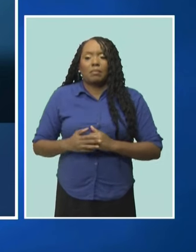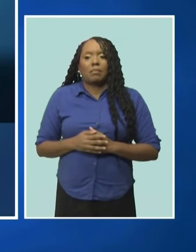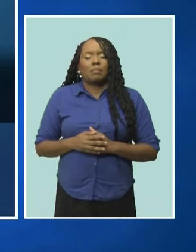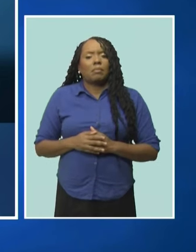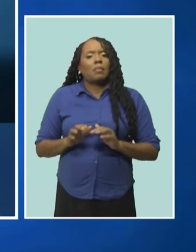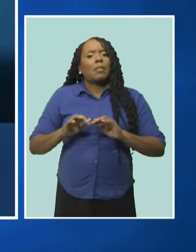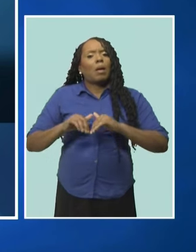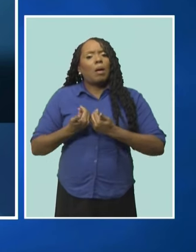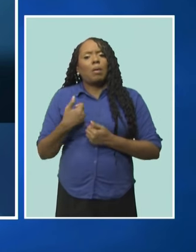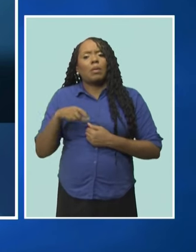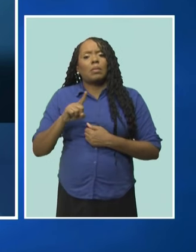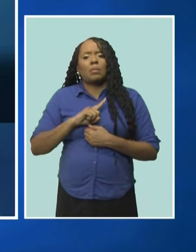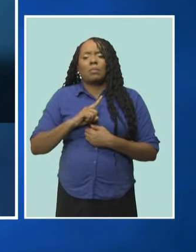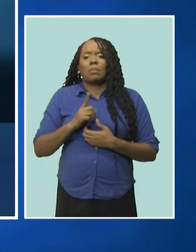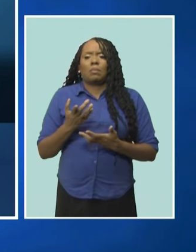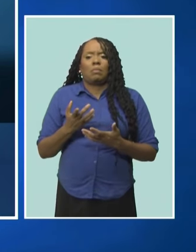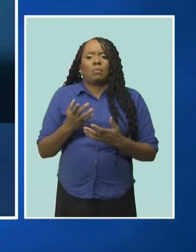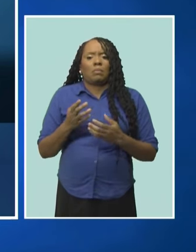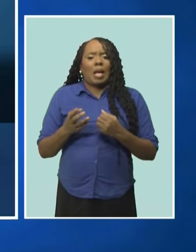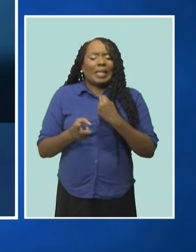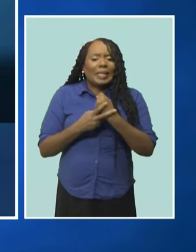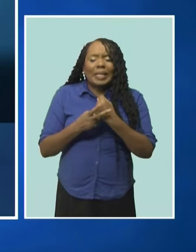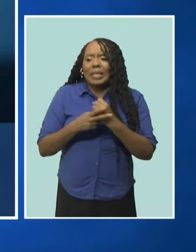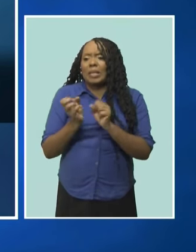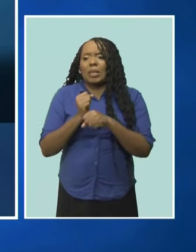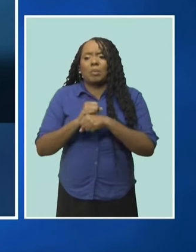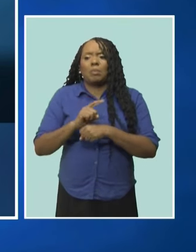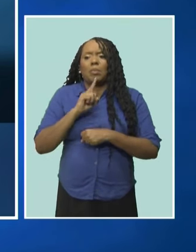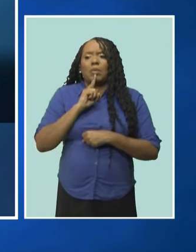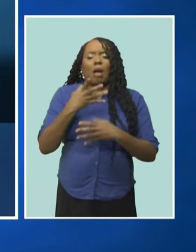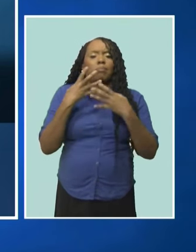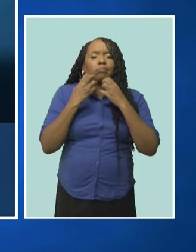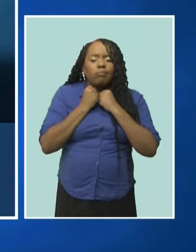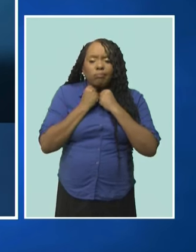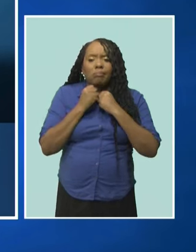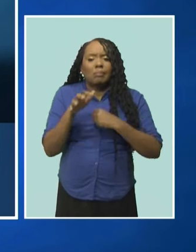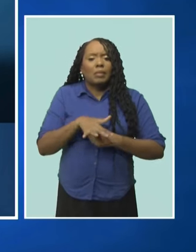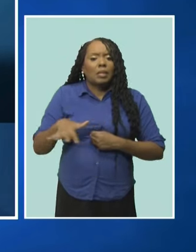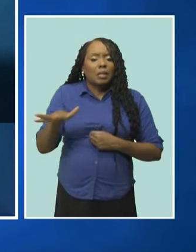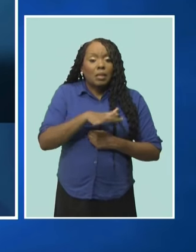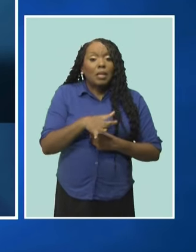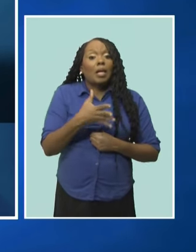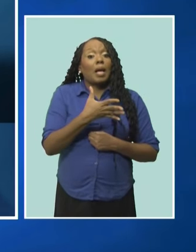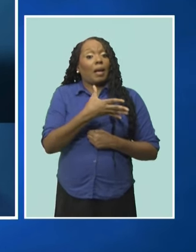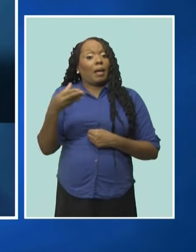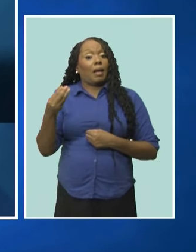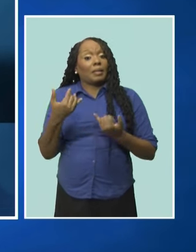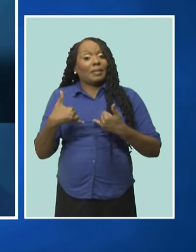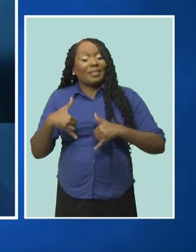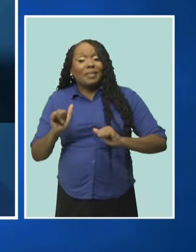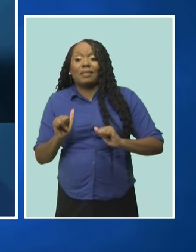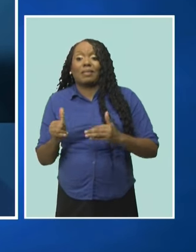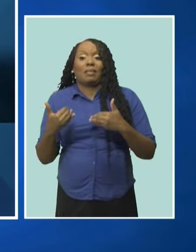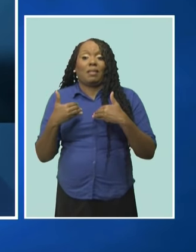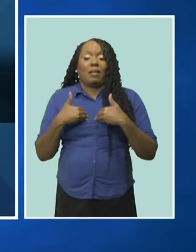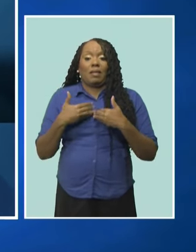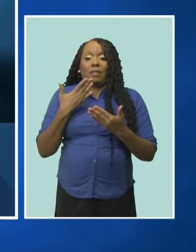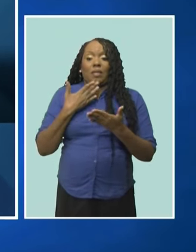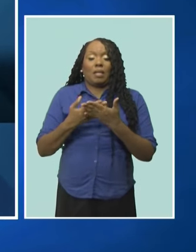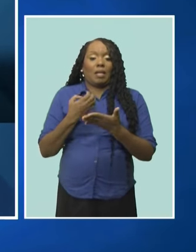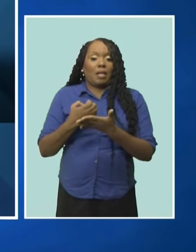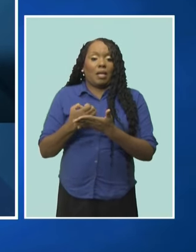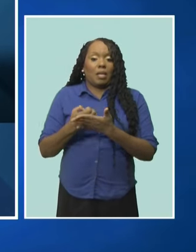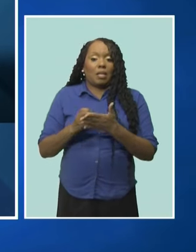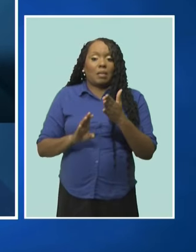preserve the legacy of this iconic space while advancing the economic and sociocultural well-being of this